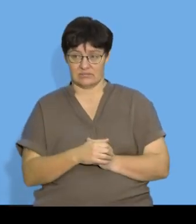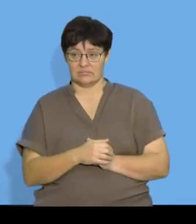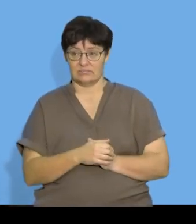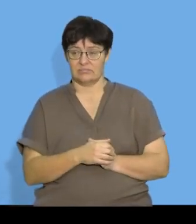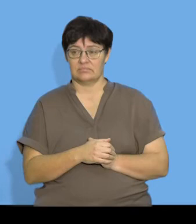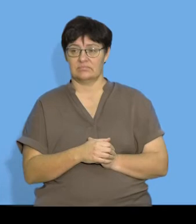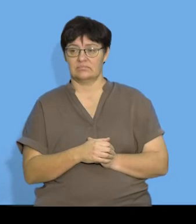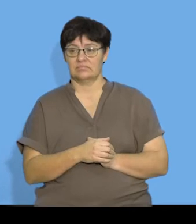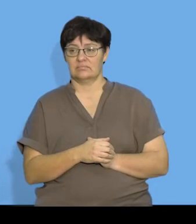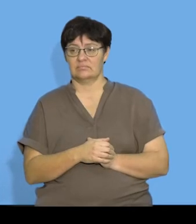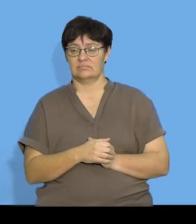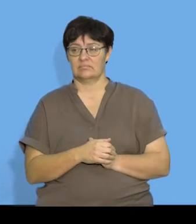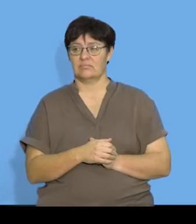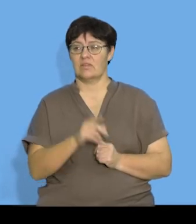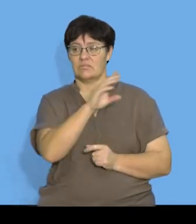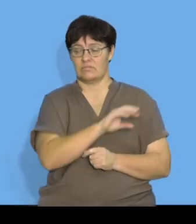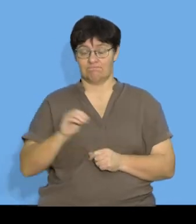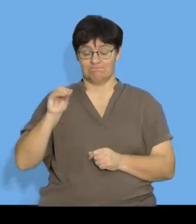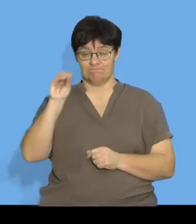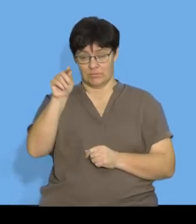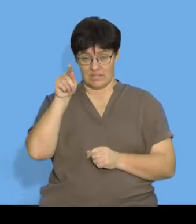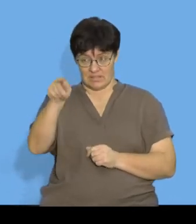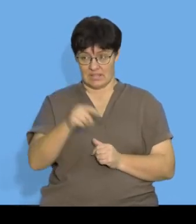value of A I'm going to substitute in